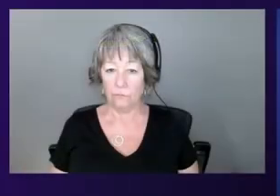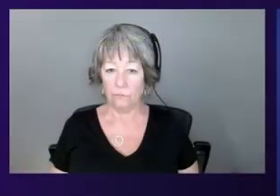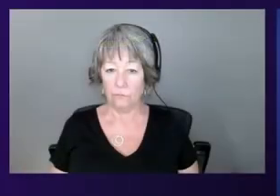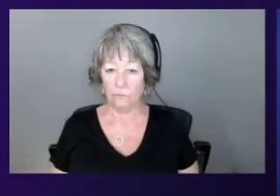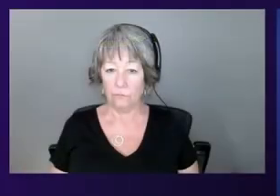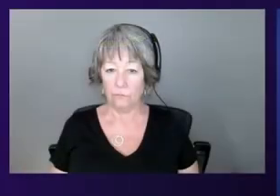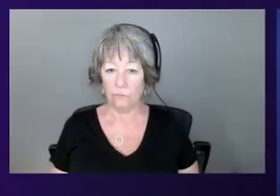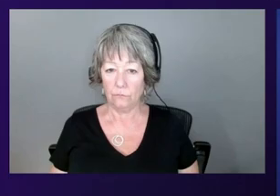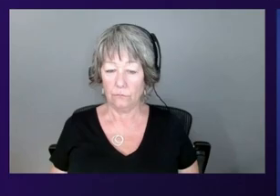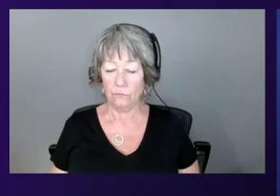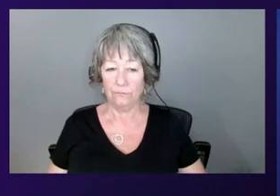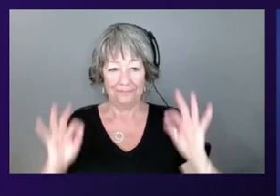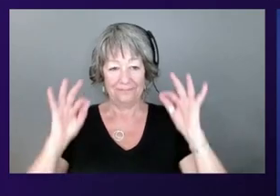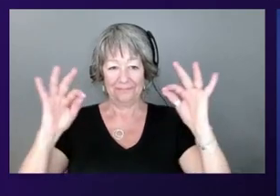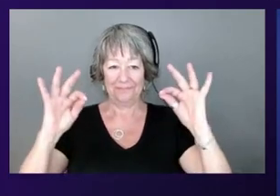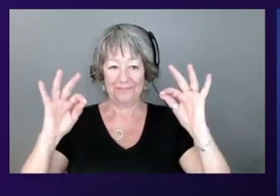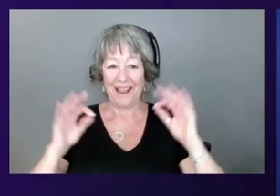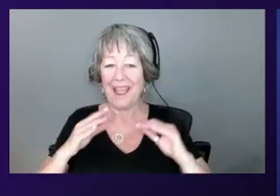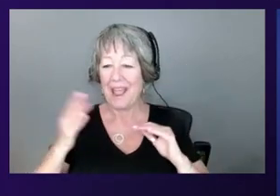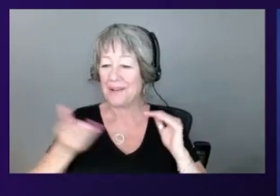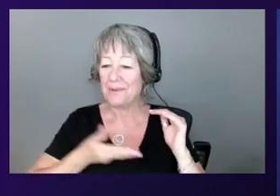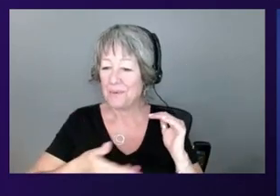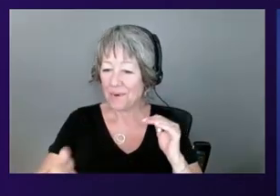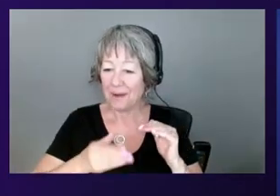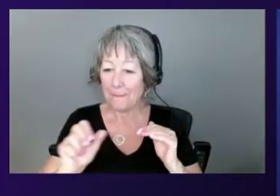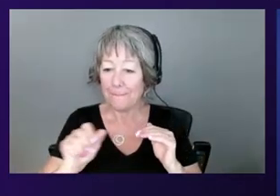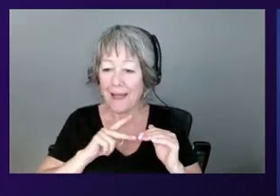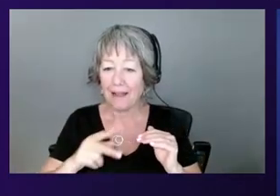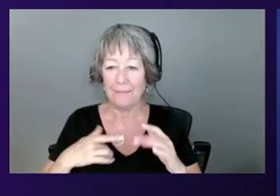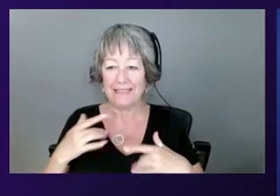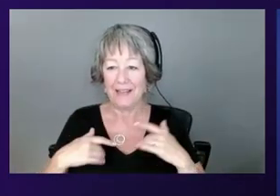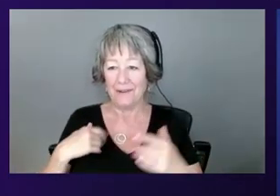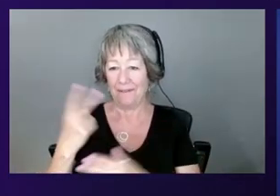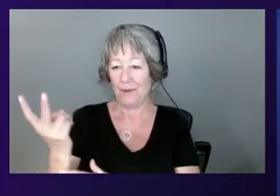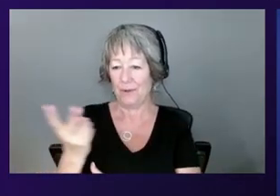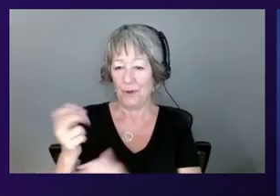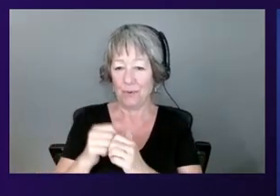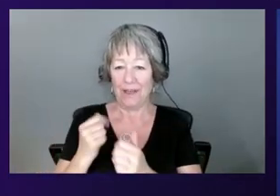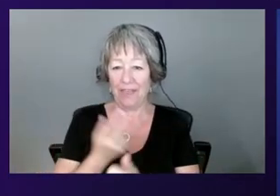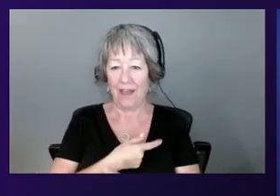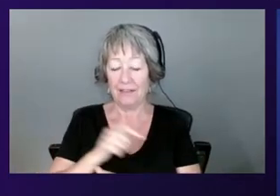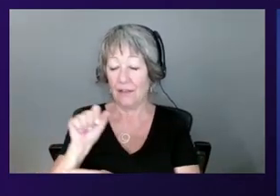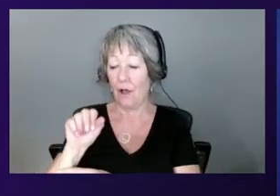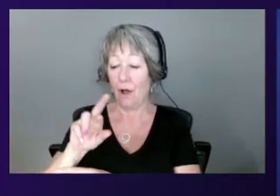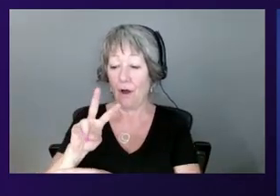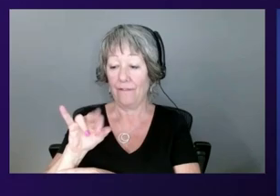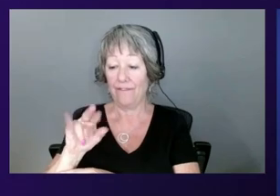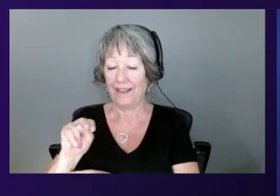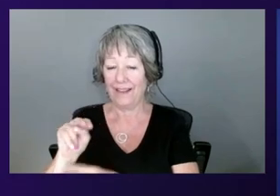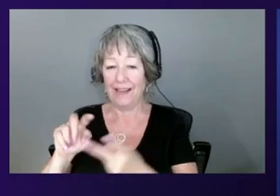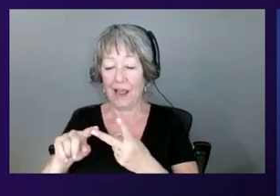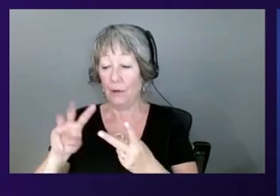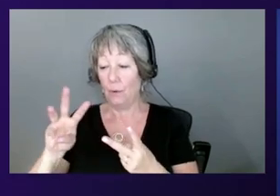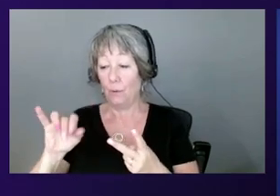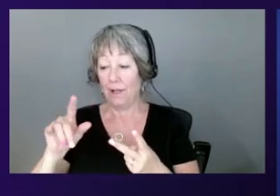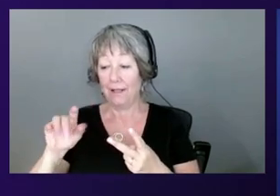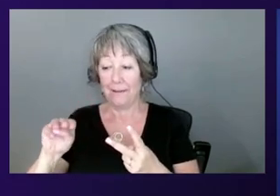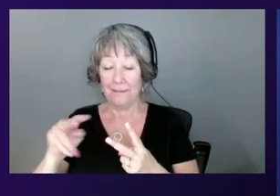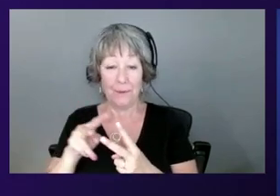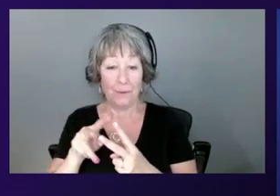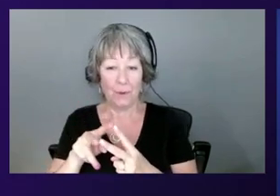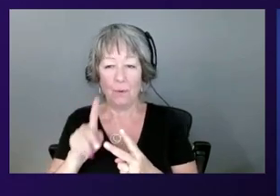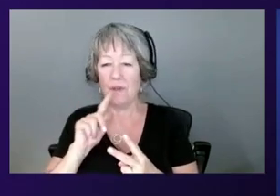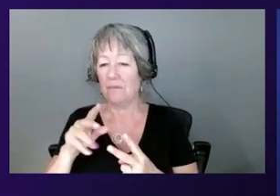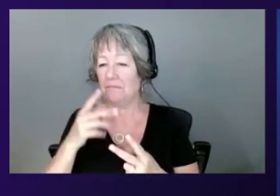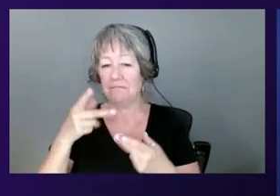All right, welcome back. I'm really excited to have two folks here, William and Arvind, joining me. So why don't I let everyone introduce